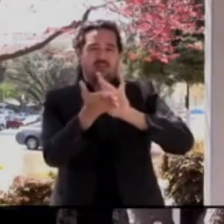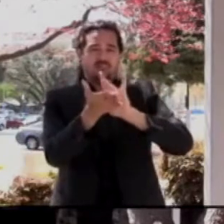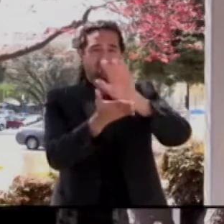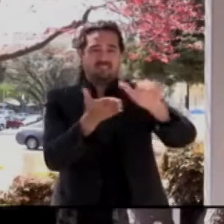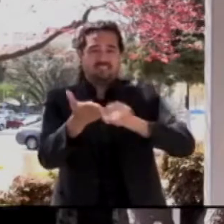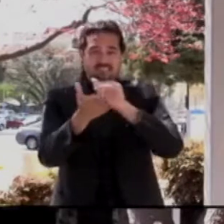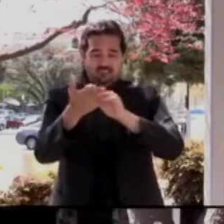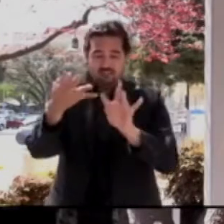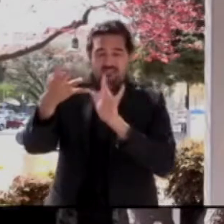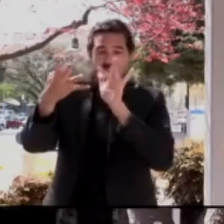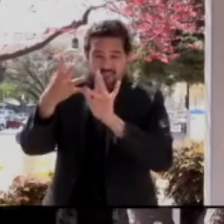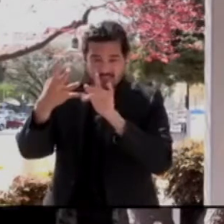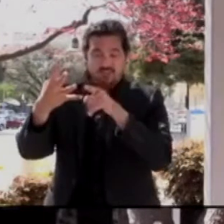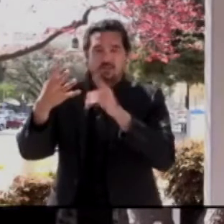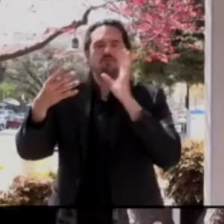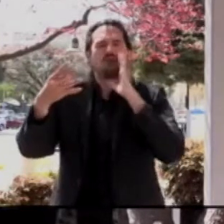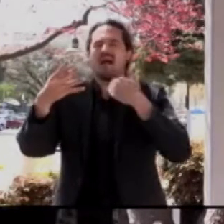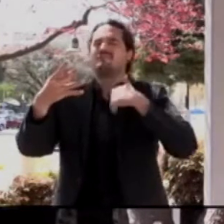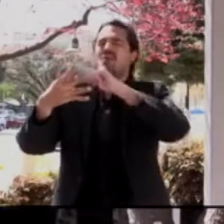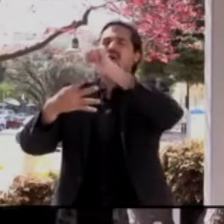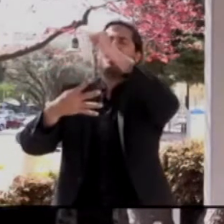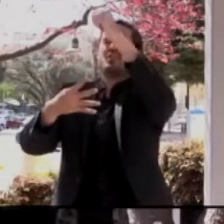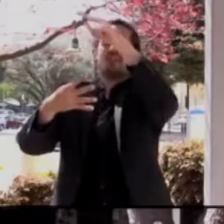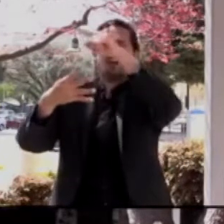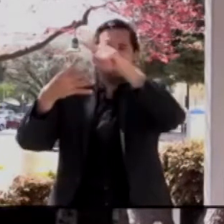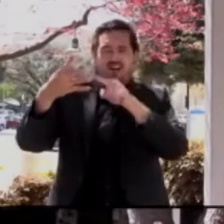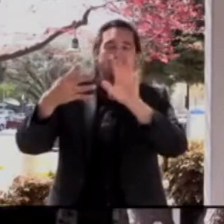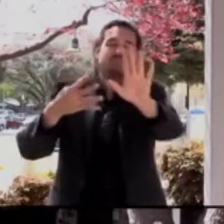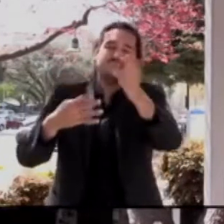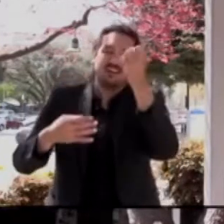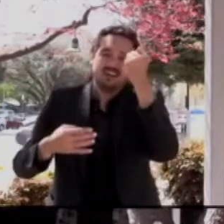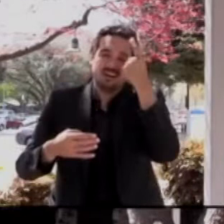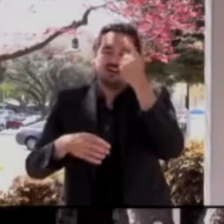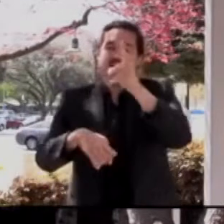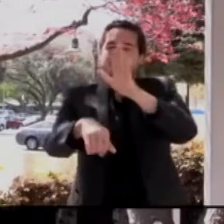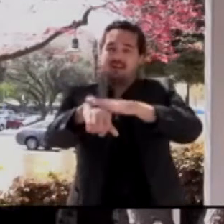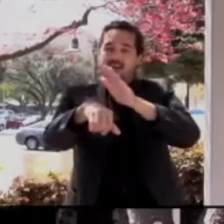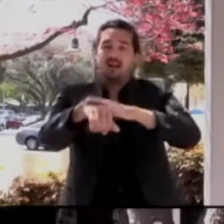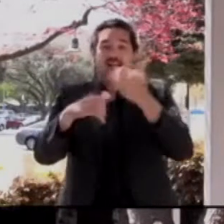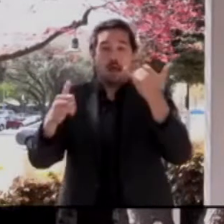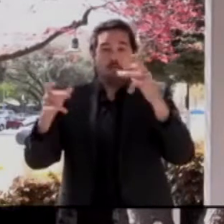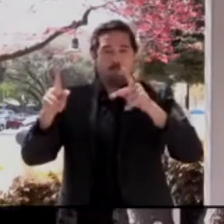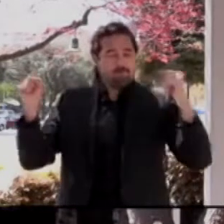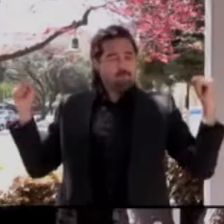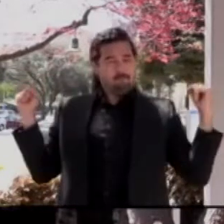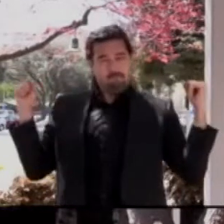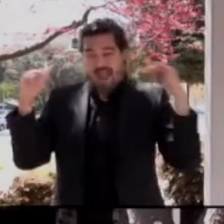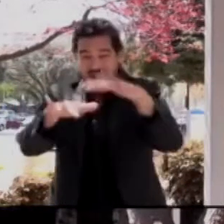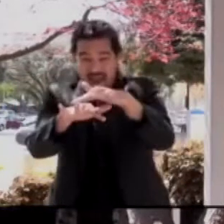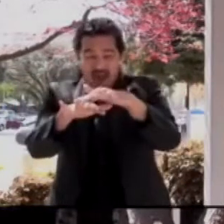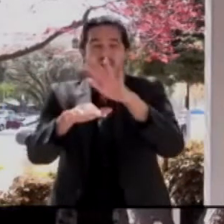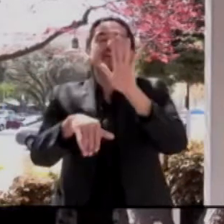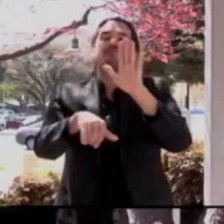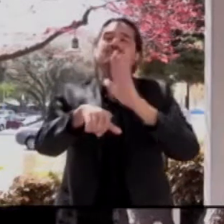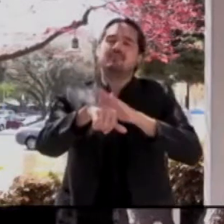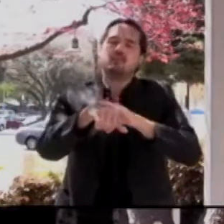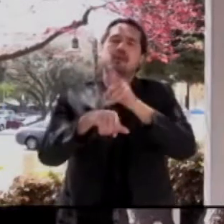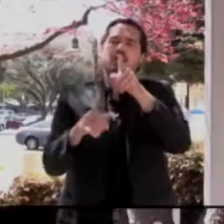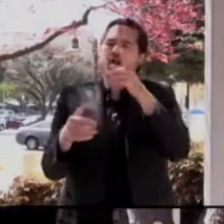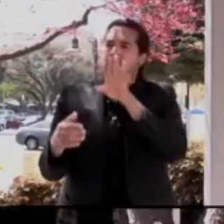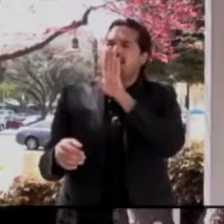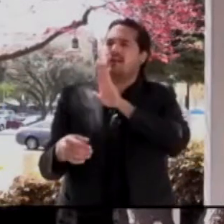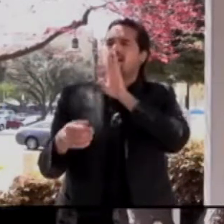So please be patient, check back later if the website is temporarily down or if appointments are fully booked.